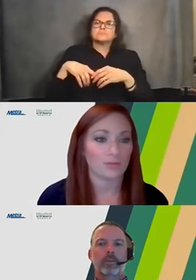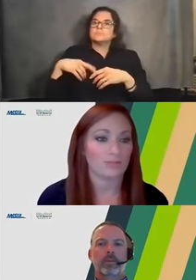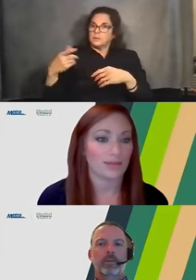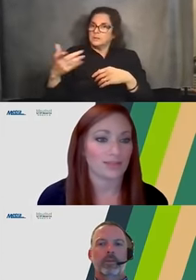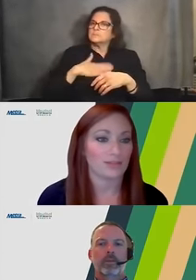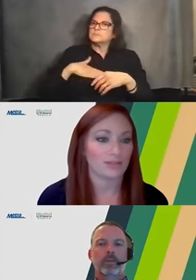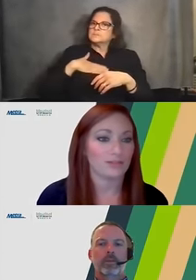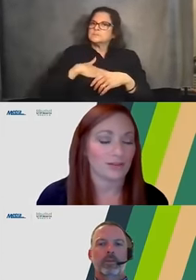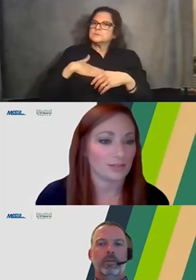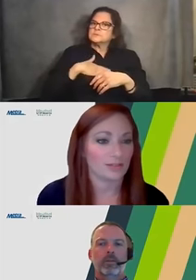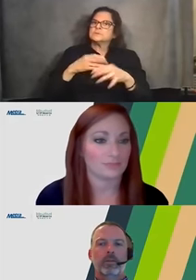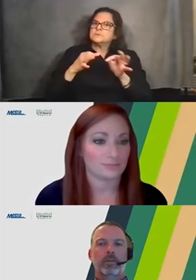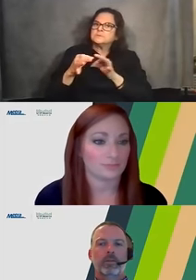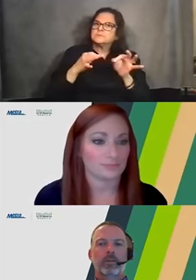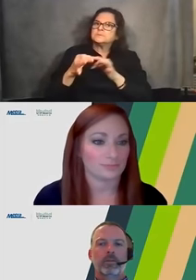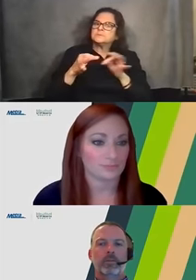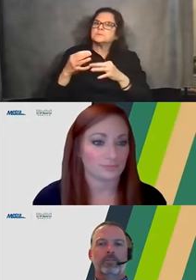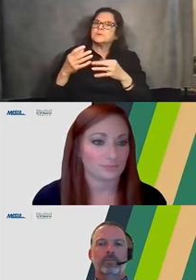question. What might that look like?